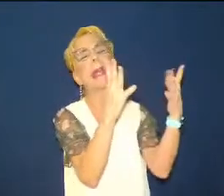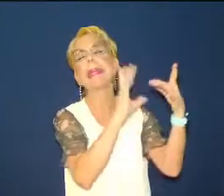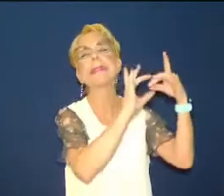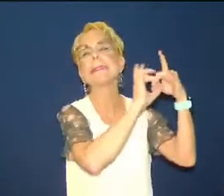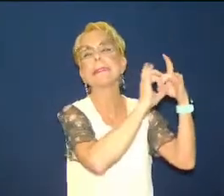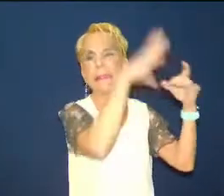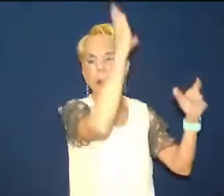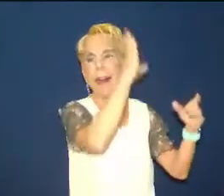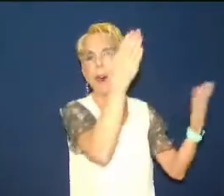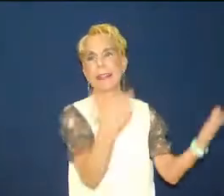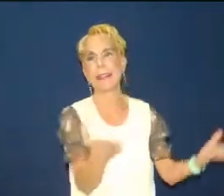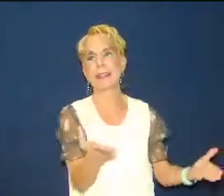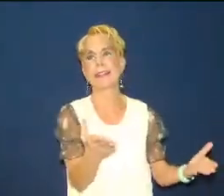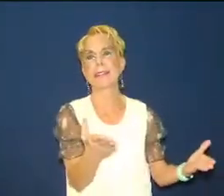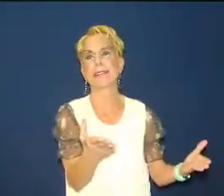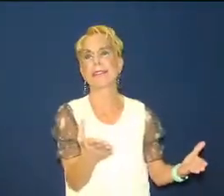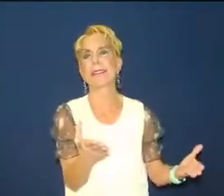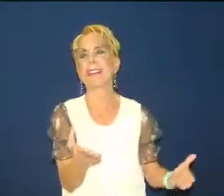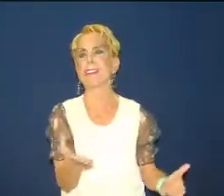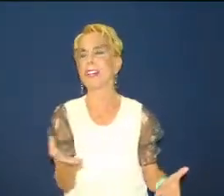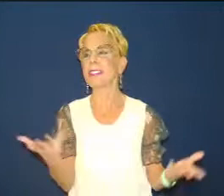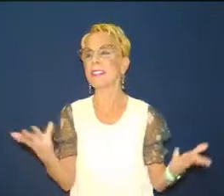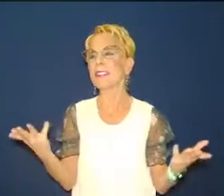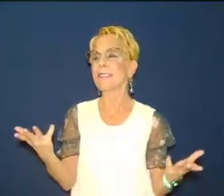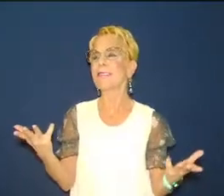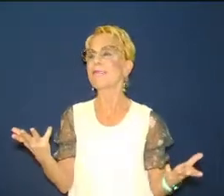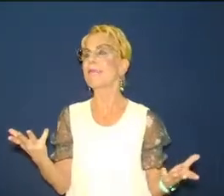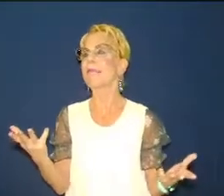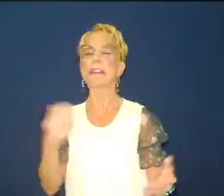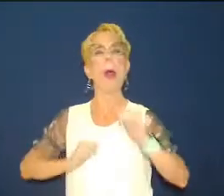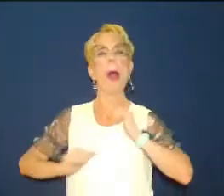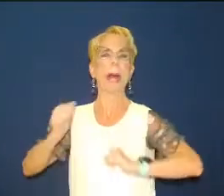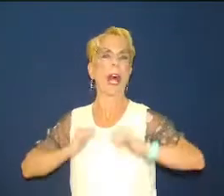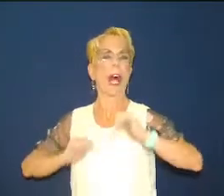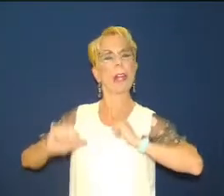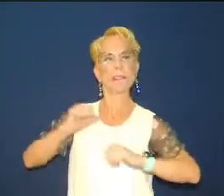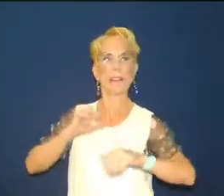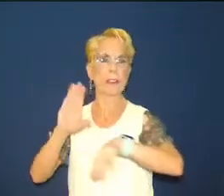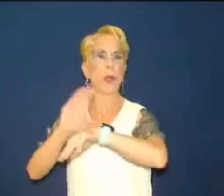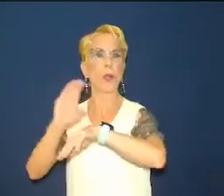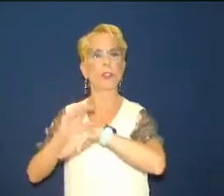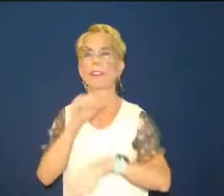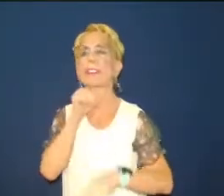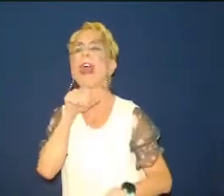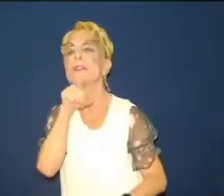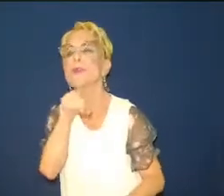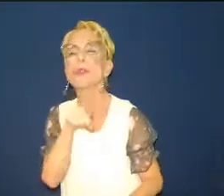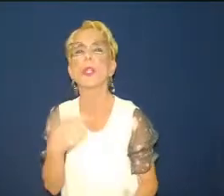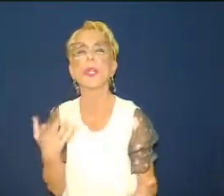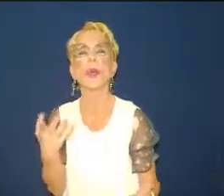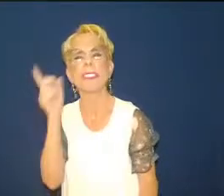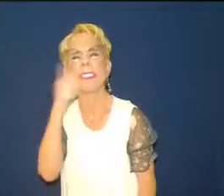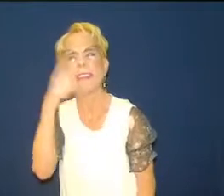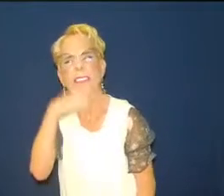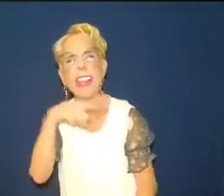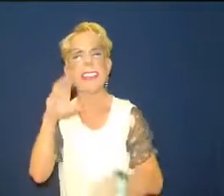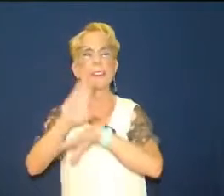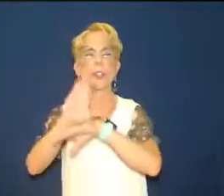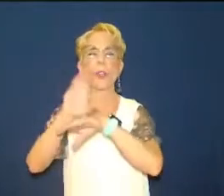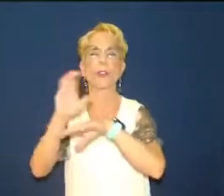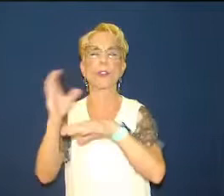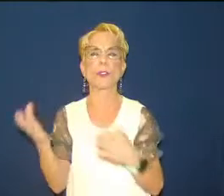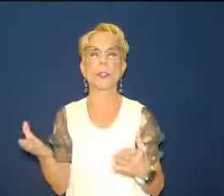appearances people on the outside look at us like we are really alive and uh and and we might perhaps be experiencing spiritual